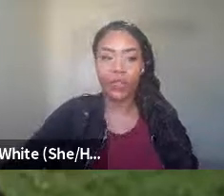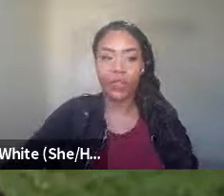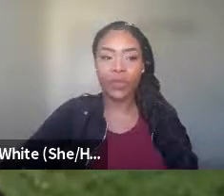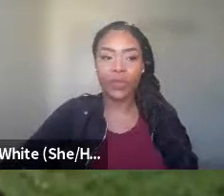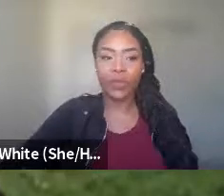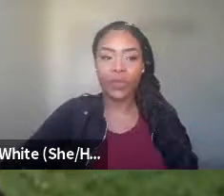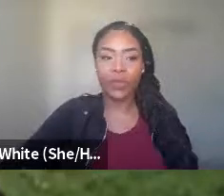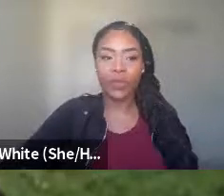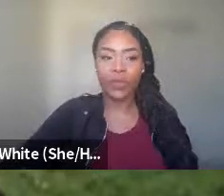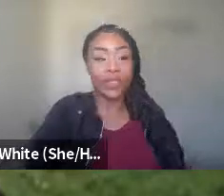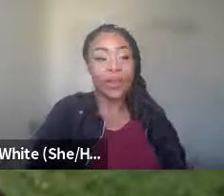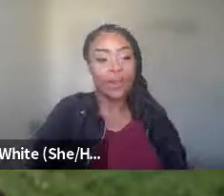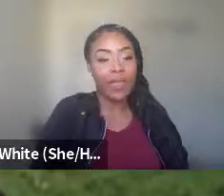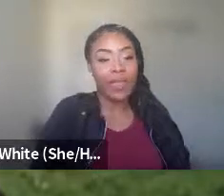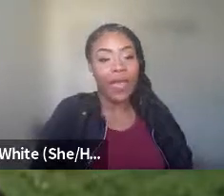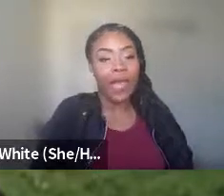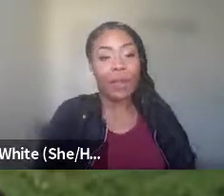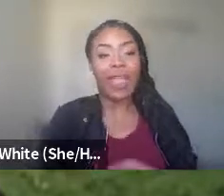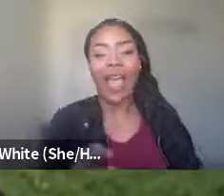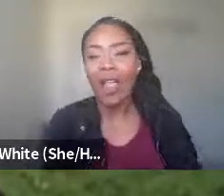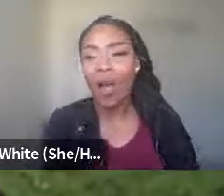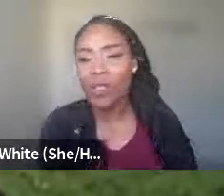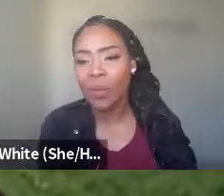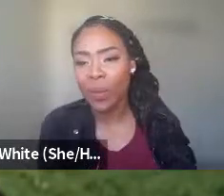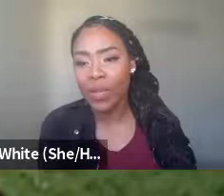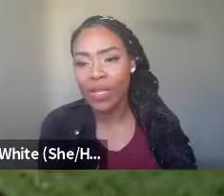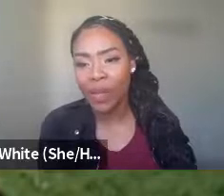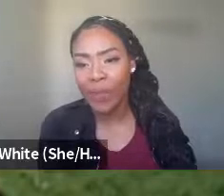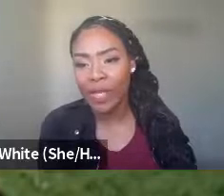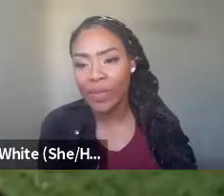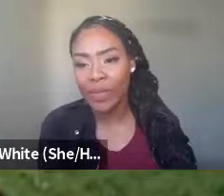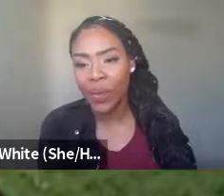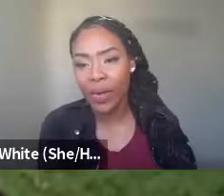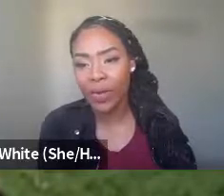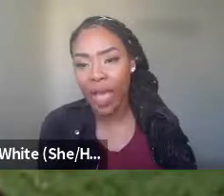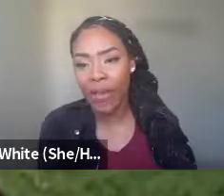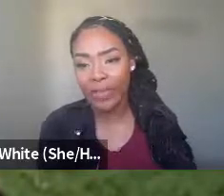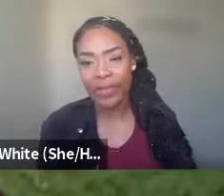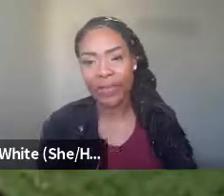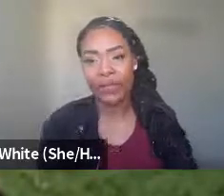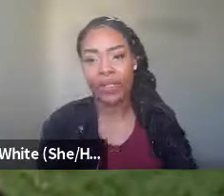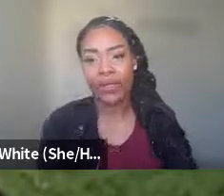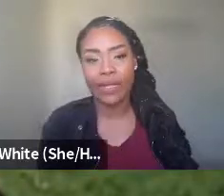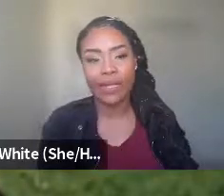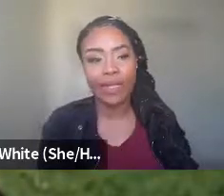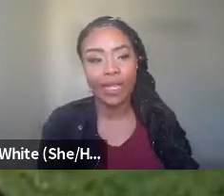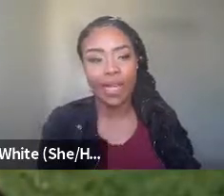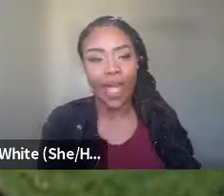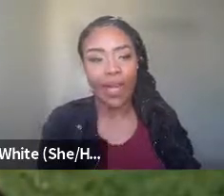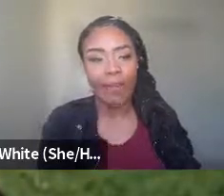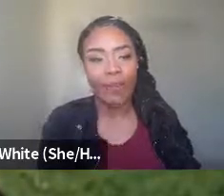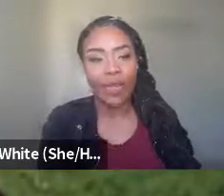interventionals that we serve. Um, um, and I also, I'm going to put this on the website. So don't worry, you'll have access to these resources.